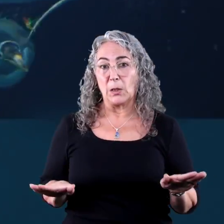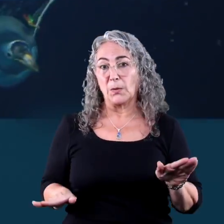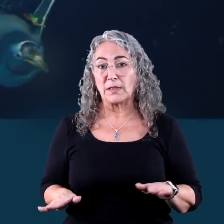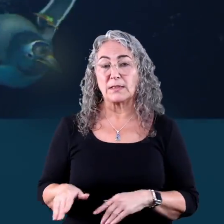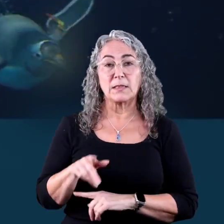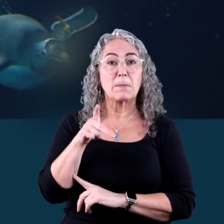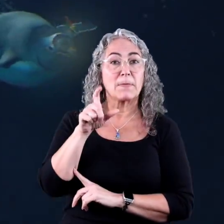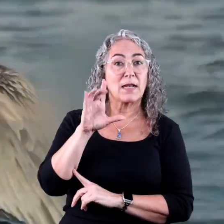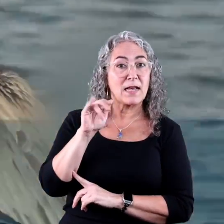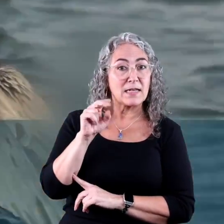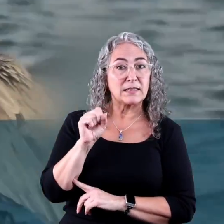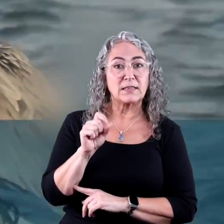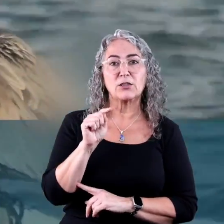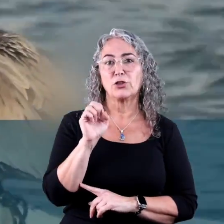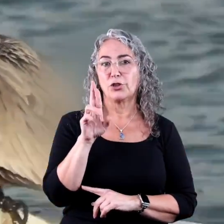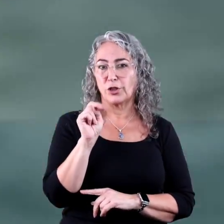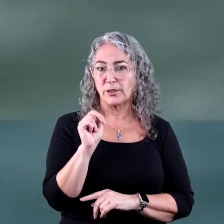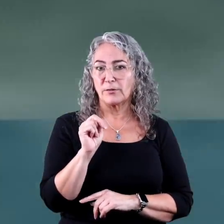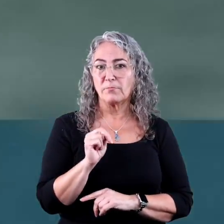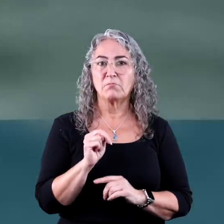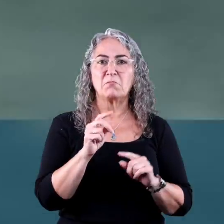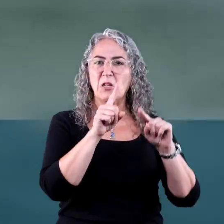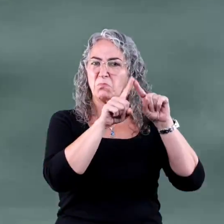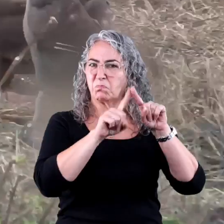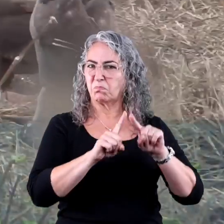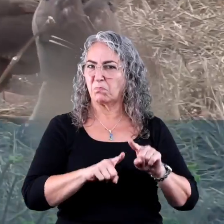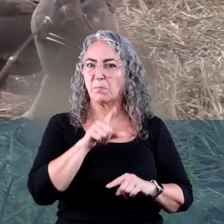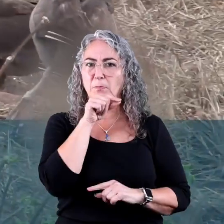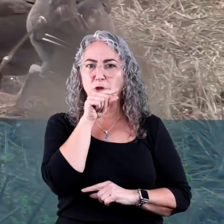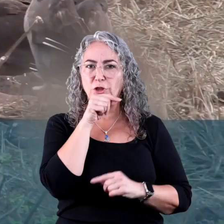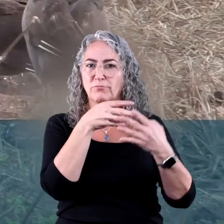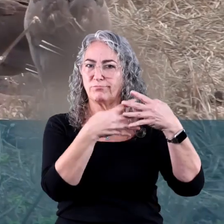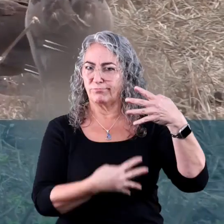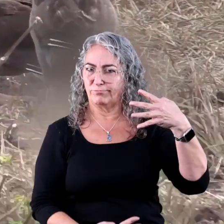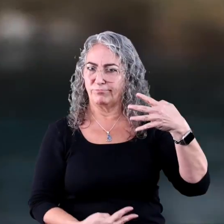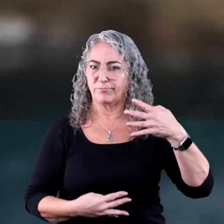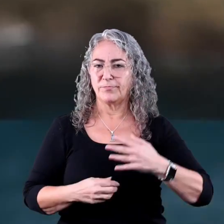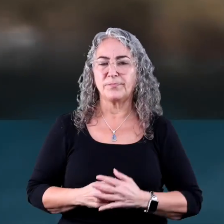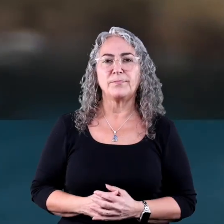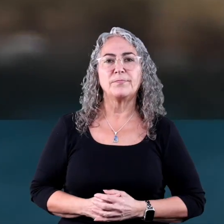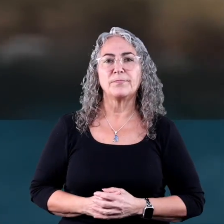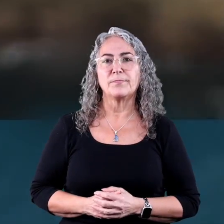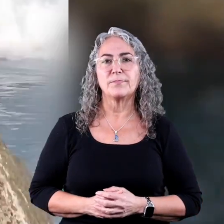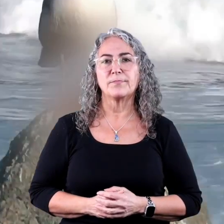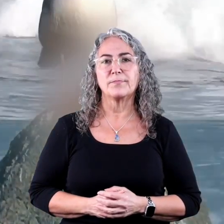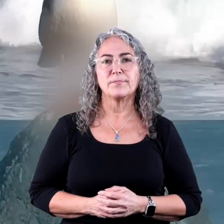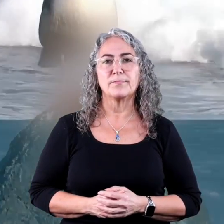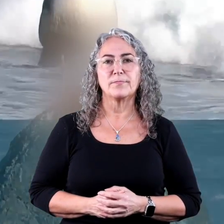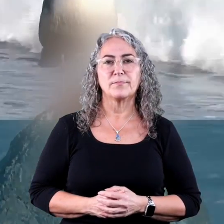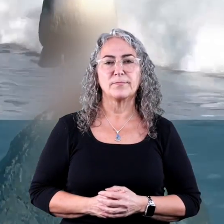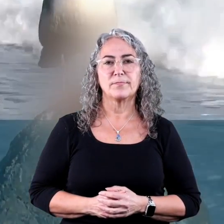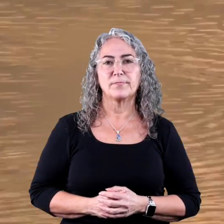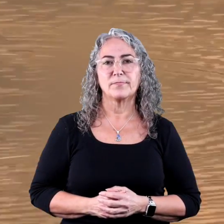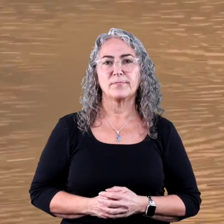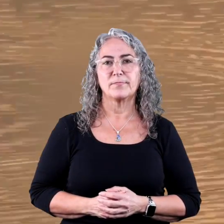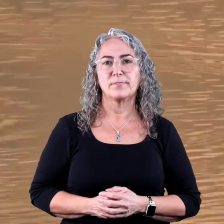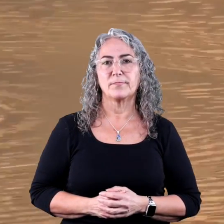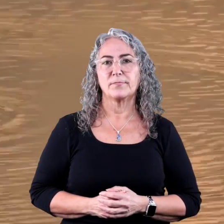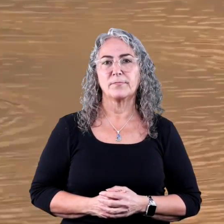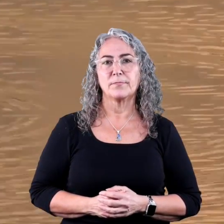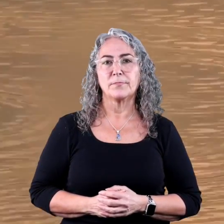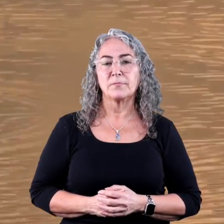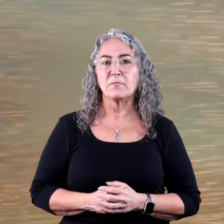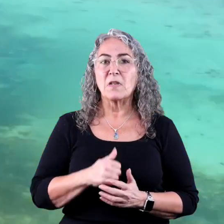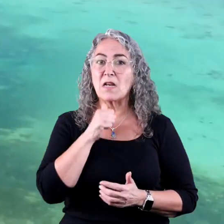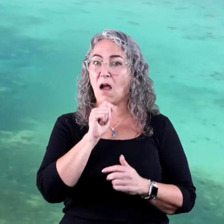penguins, pelicans, tern, albatross, puffins, gulls, and others.